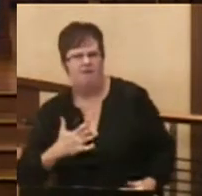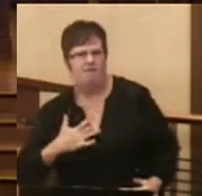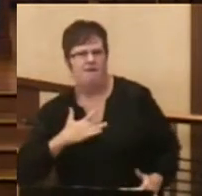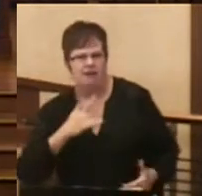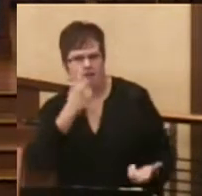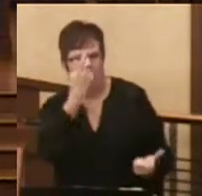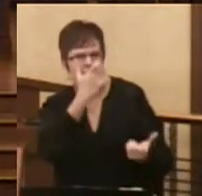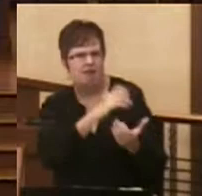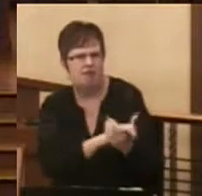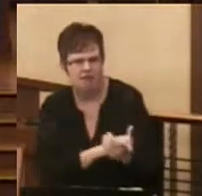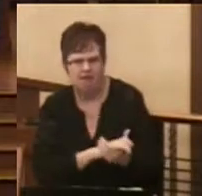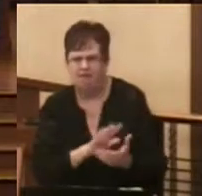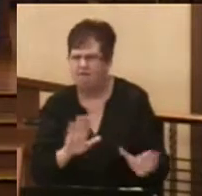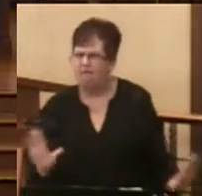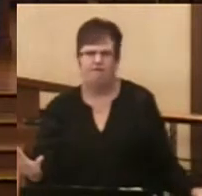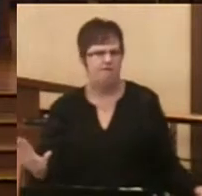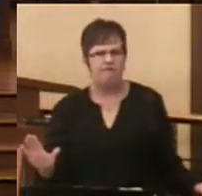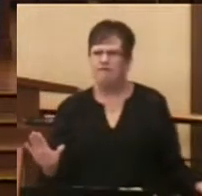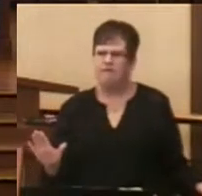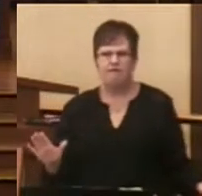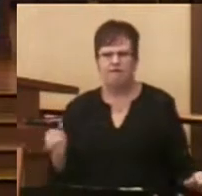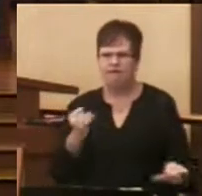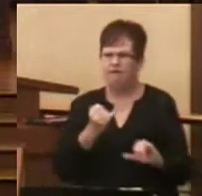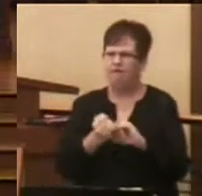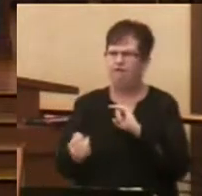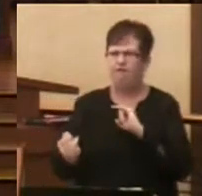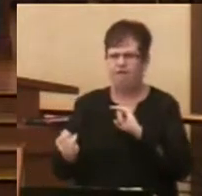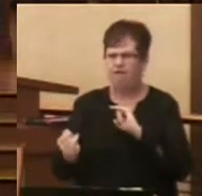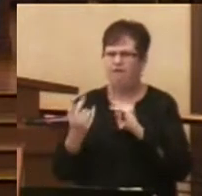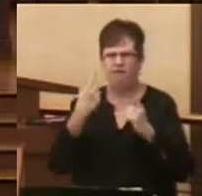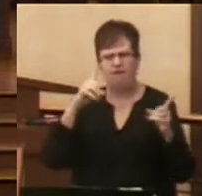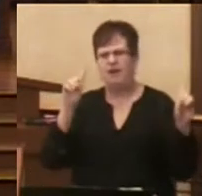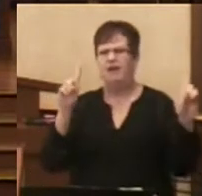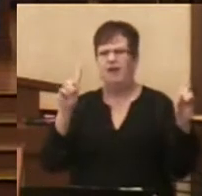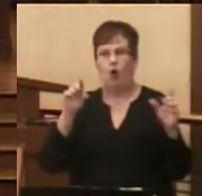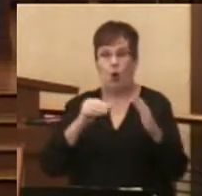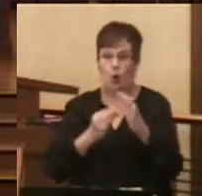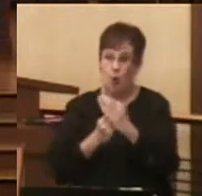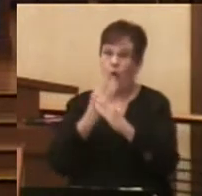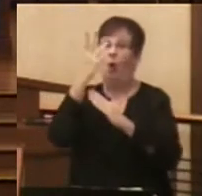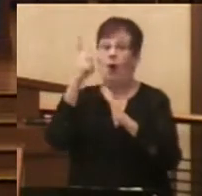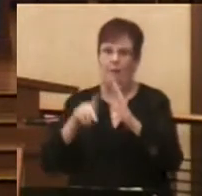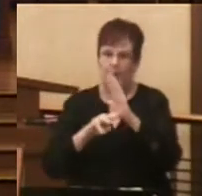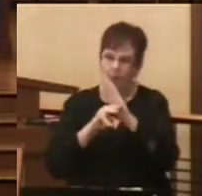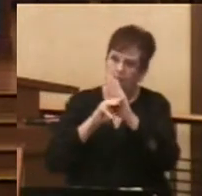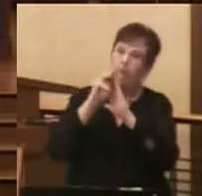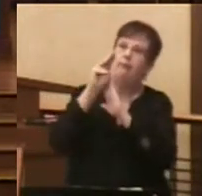deceit. And finally, we are to grow up in Christ.